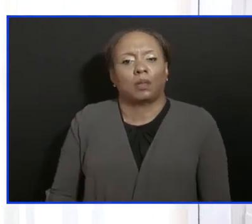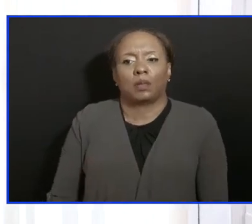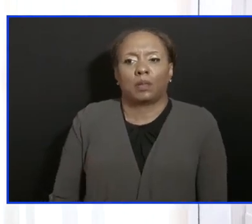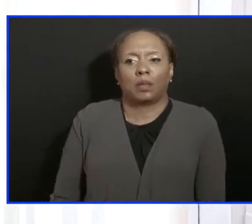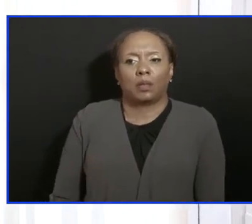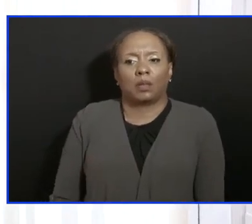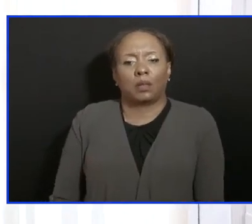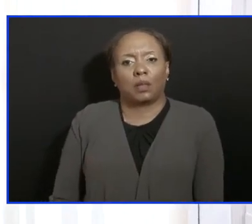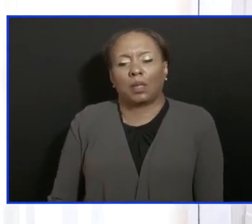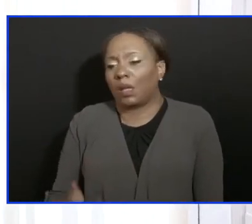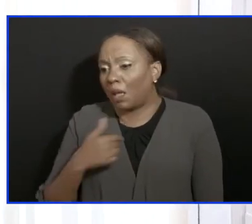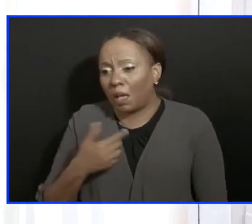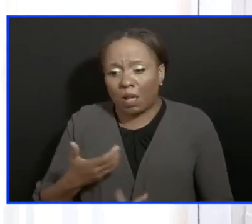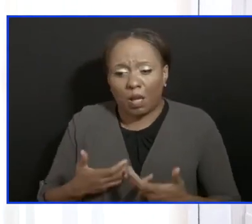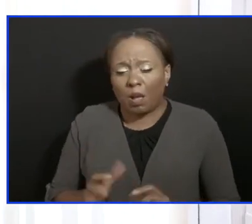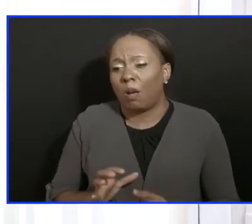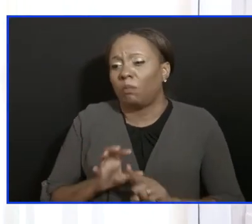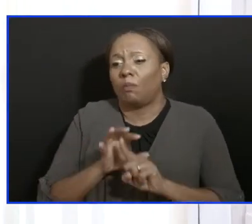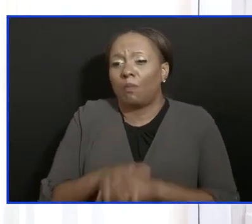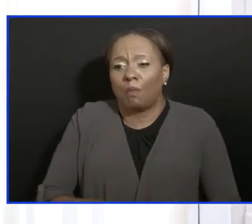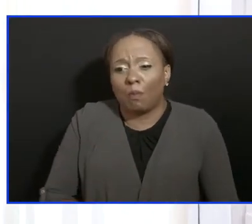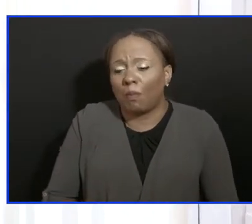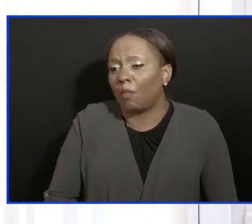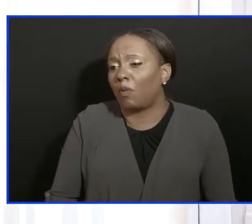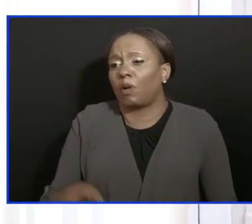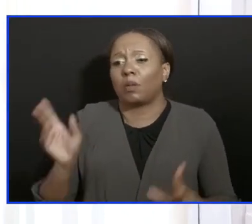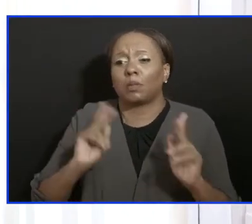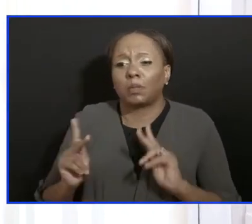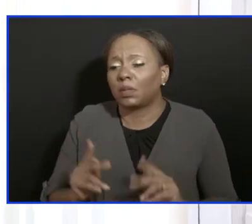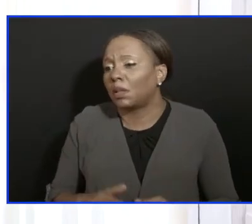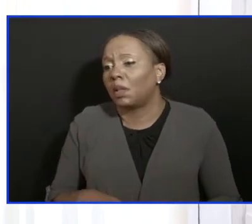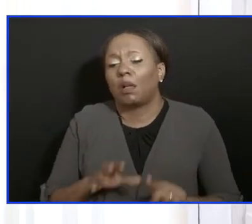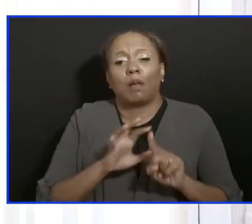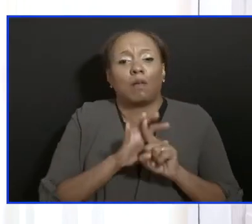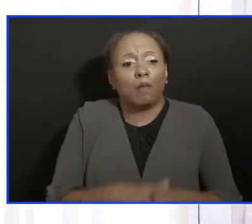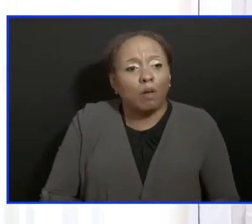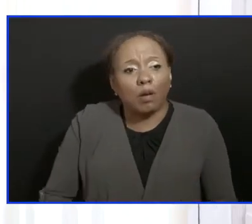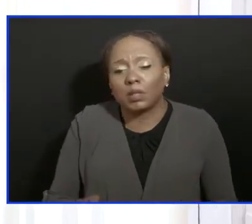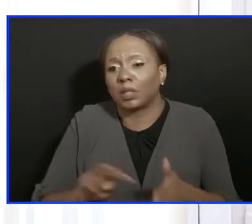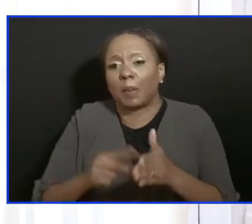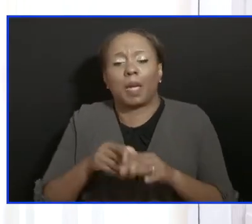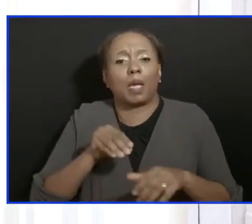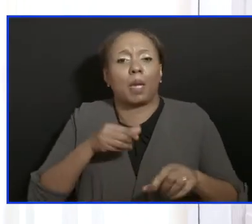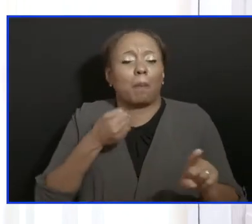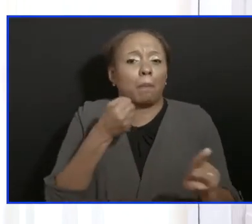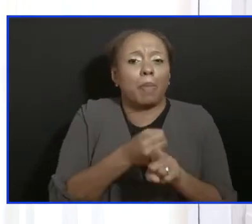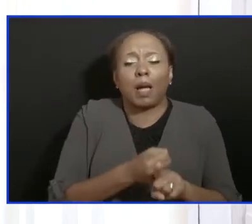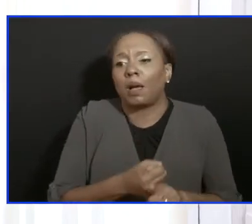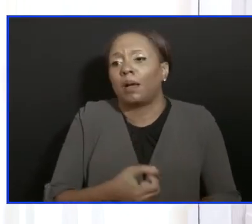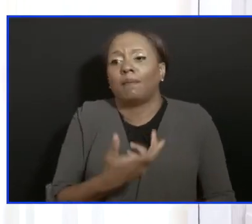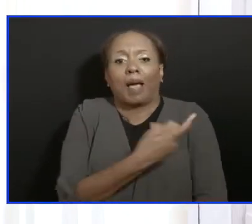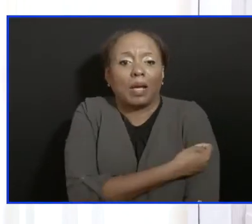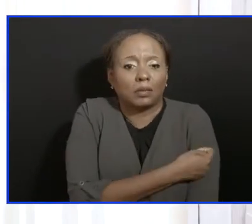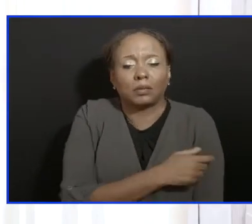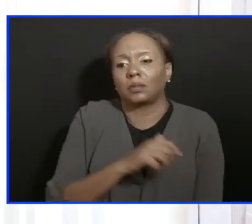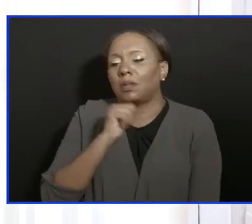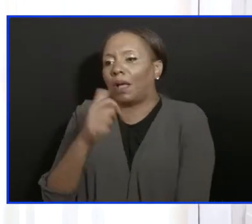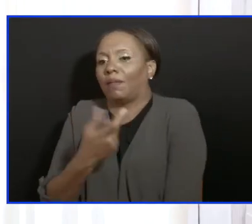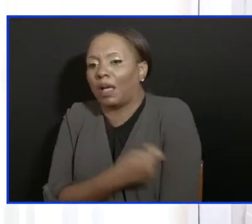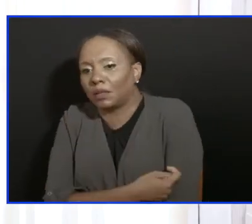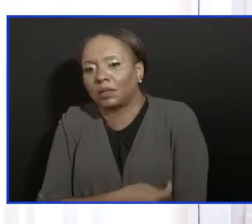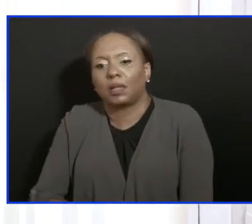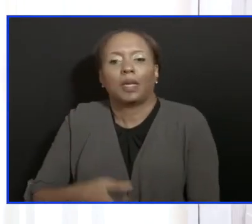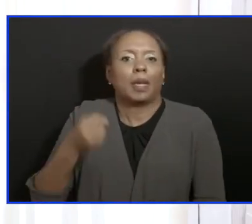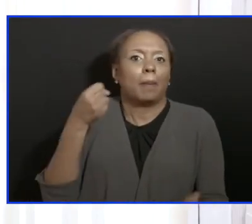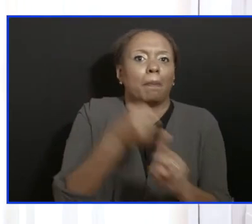righteous and the unrighteous, that will affect the working and the not working, that will affect the vaccinated and the unvaccinated.